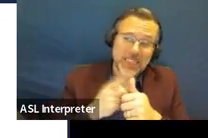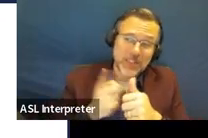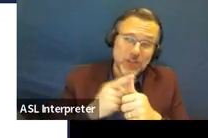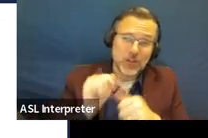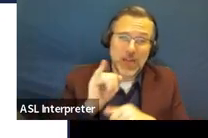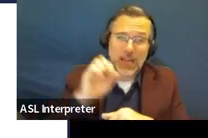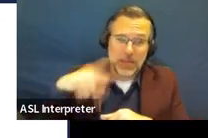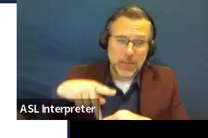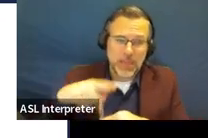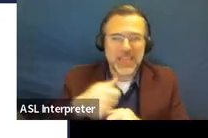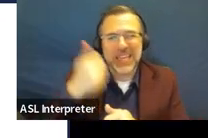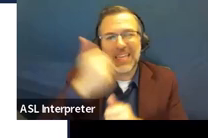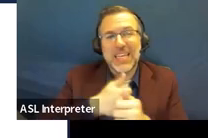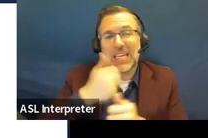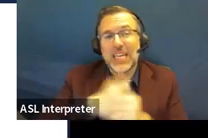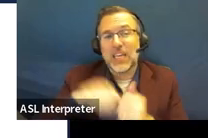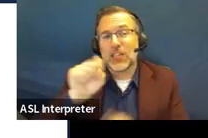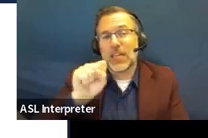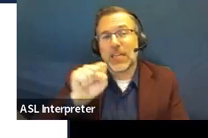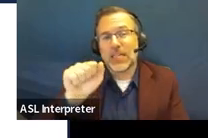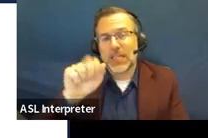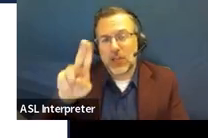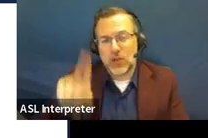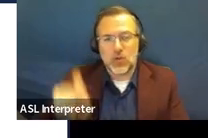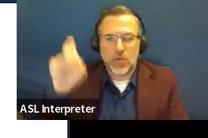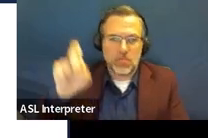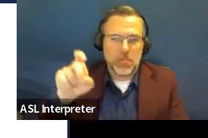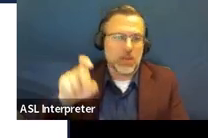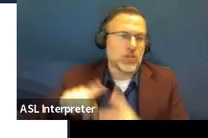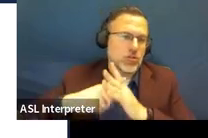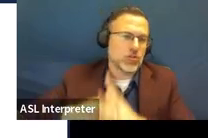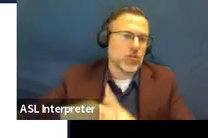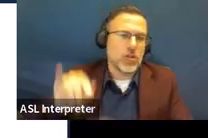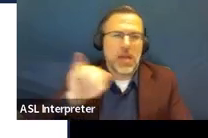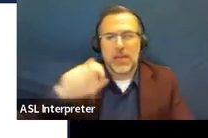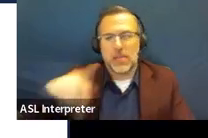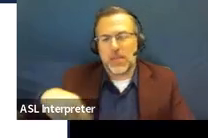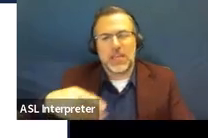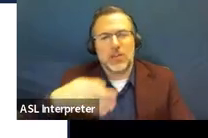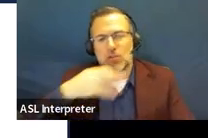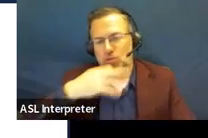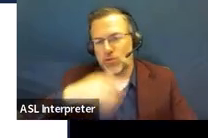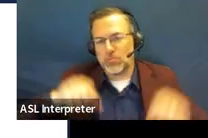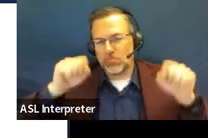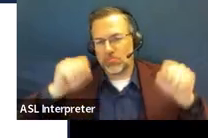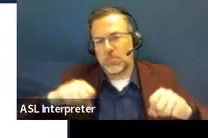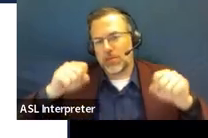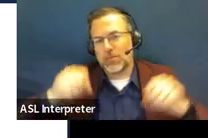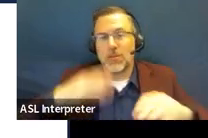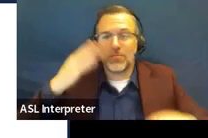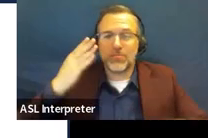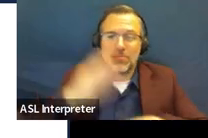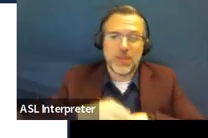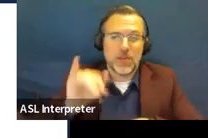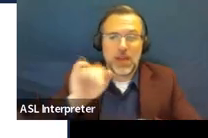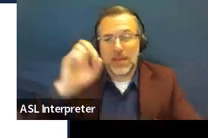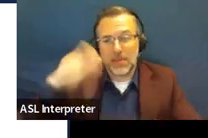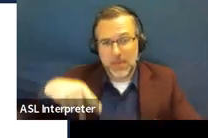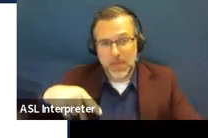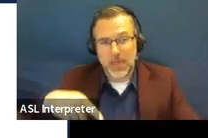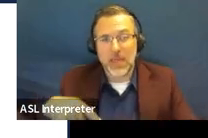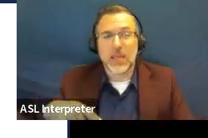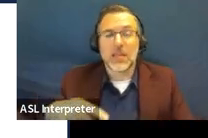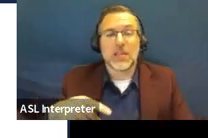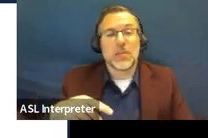each SAU must implement the IEP as soon as possible following the IEP meeting, but no later than 30 days